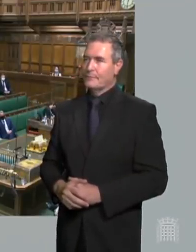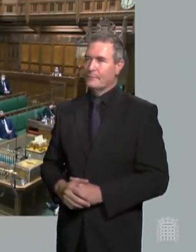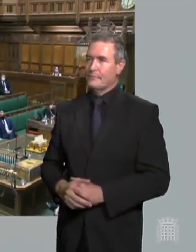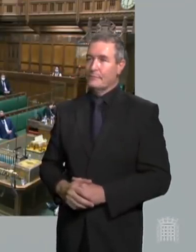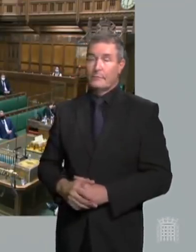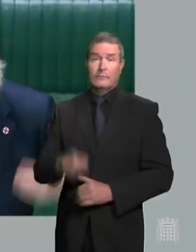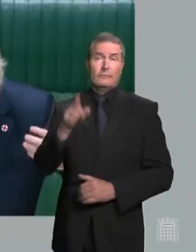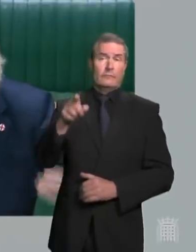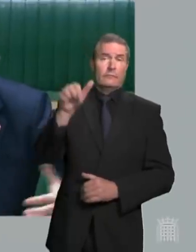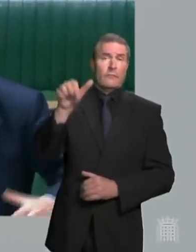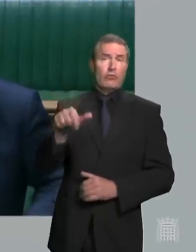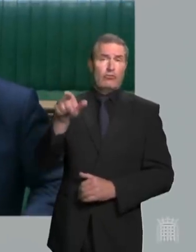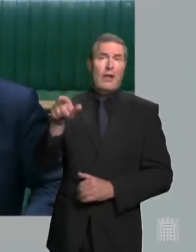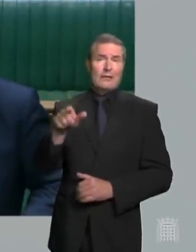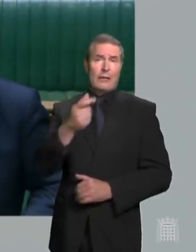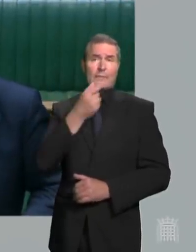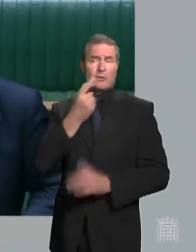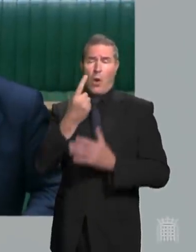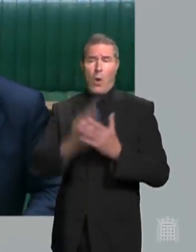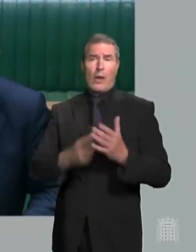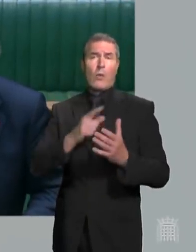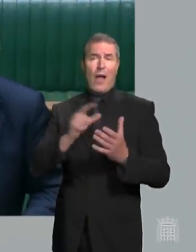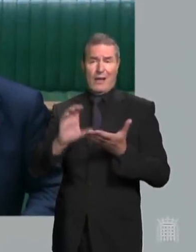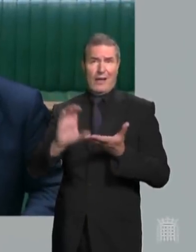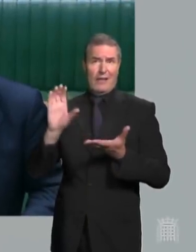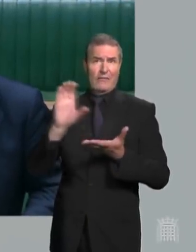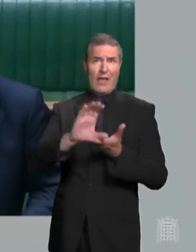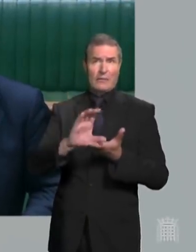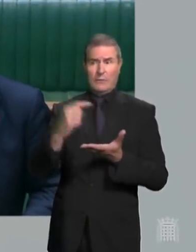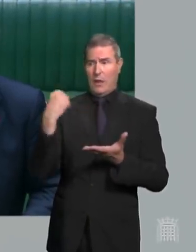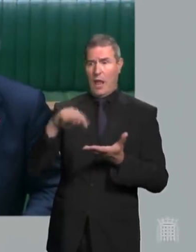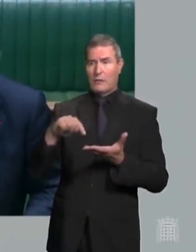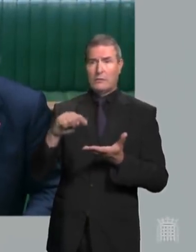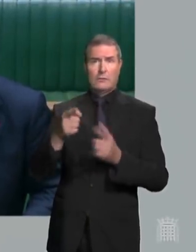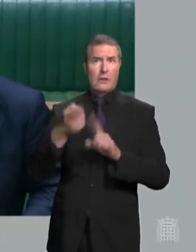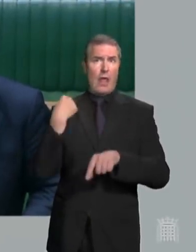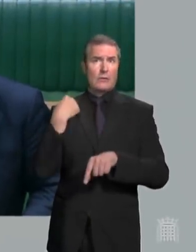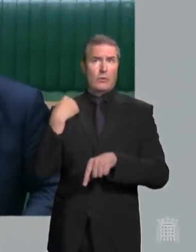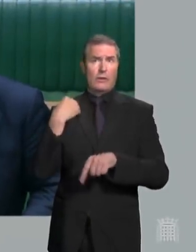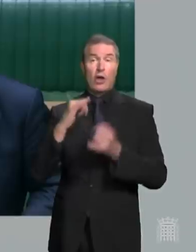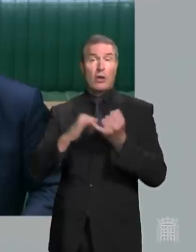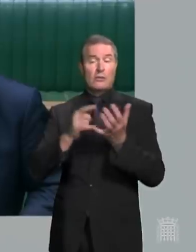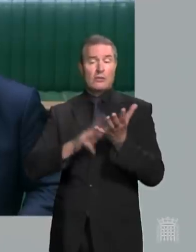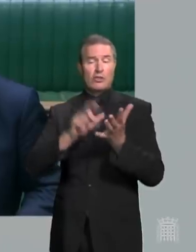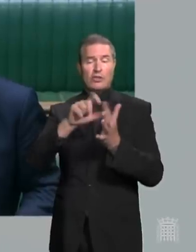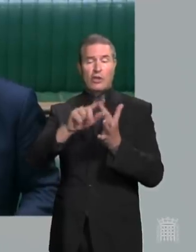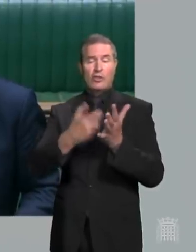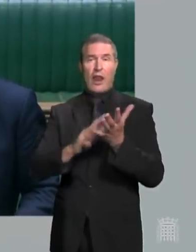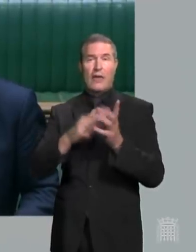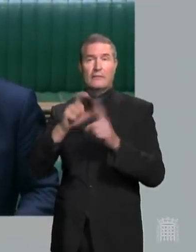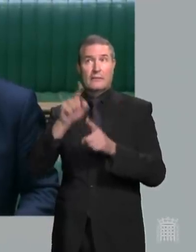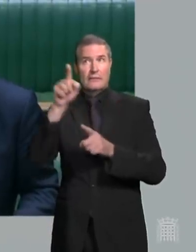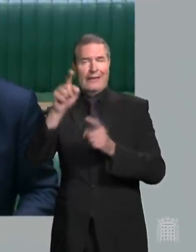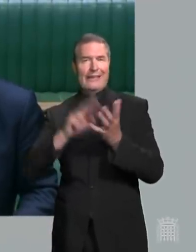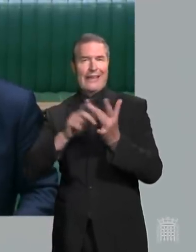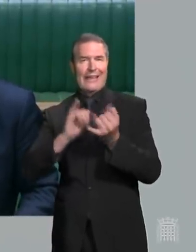completely right because the investments that we're seeing just in the last week or so the Sunderland investment by Nissan